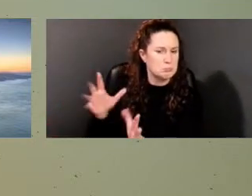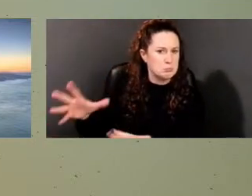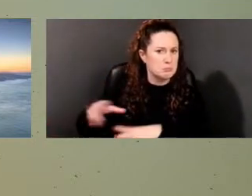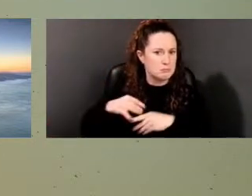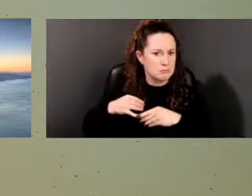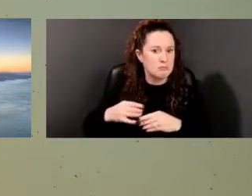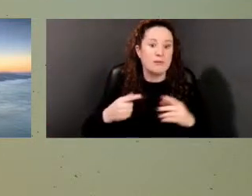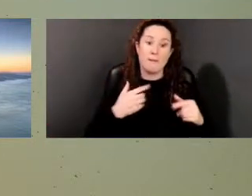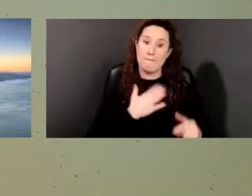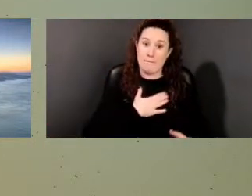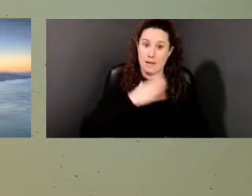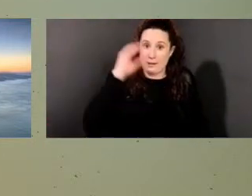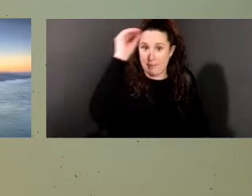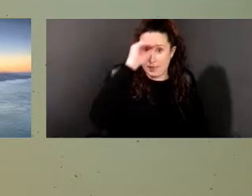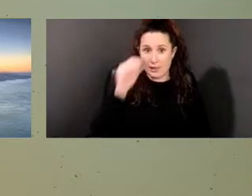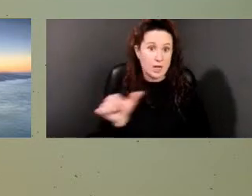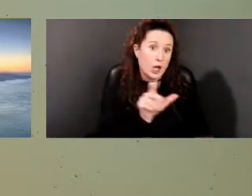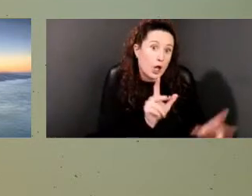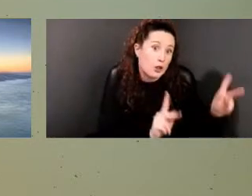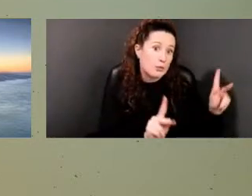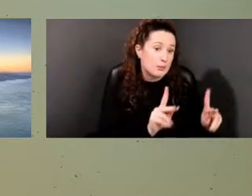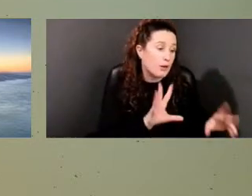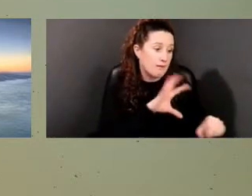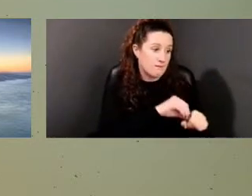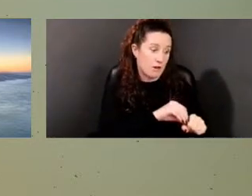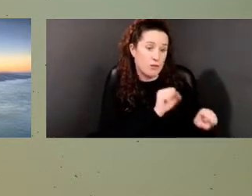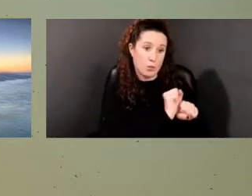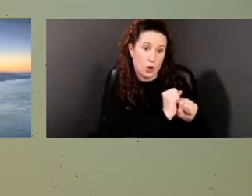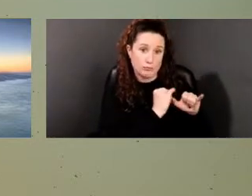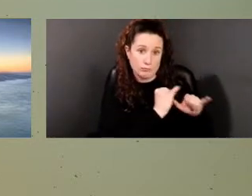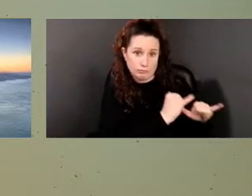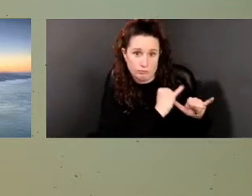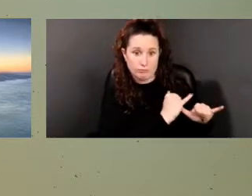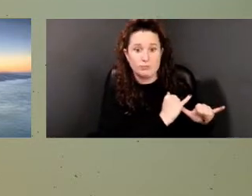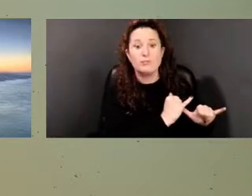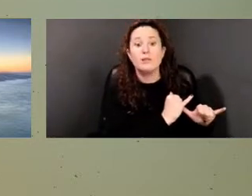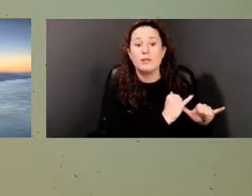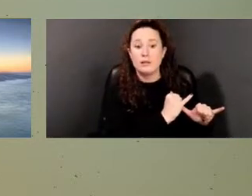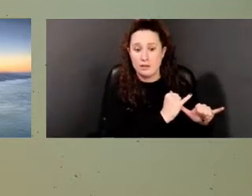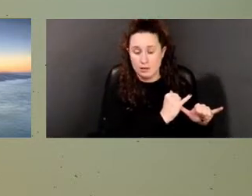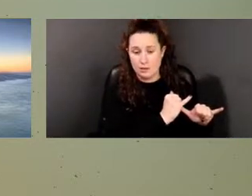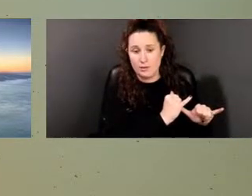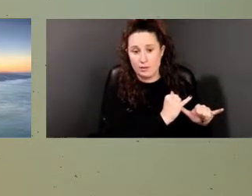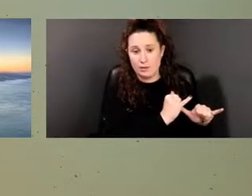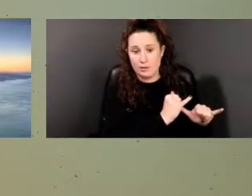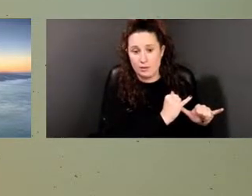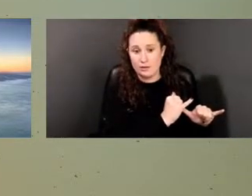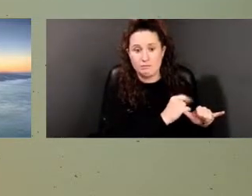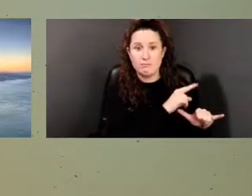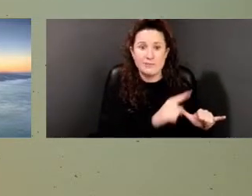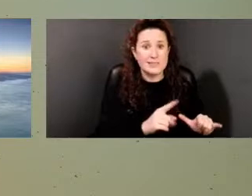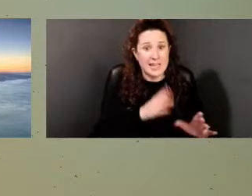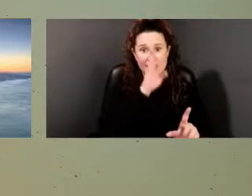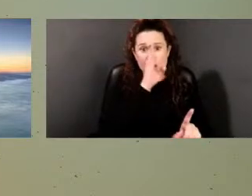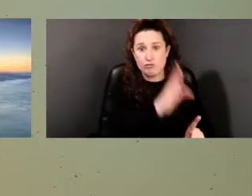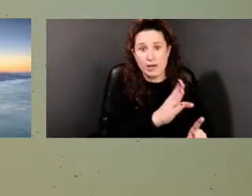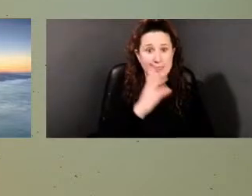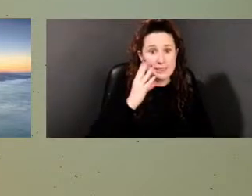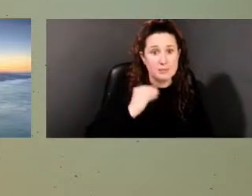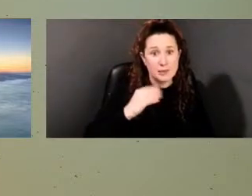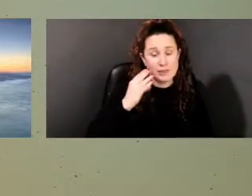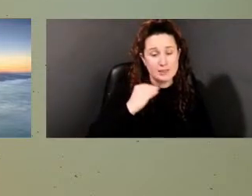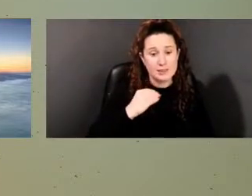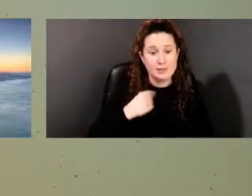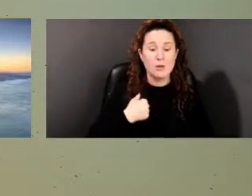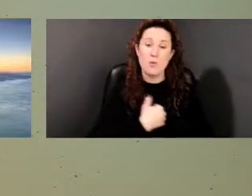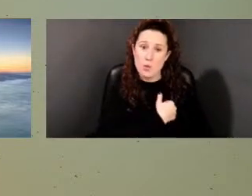in my opinion, and other folks that do this work, their direct experience. Like, we're really able to get